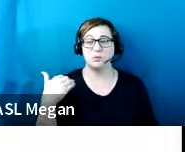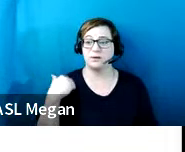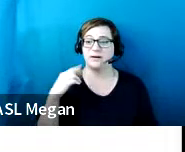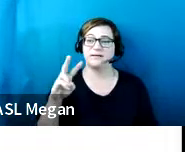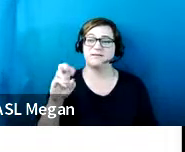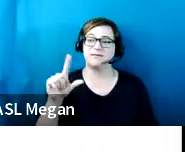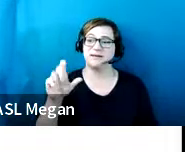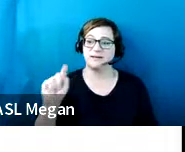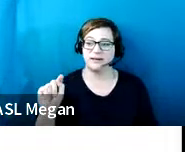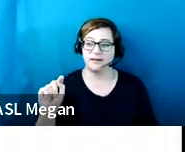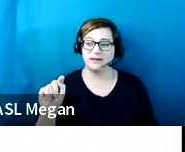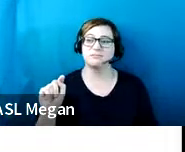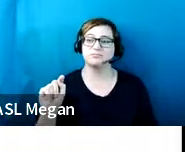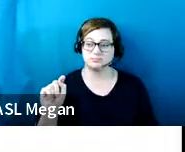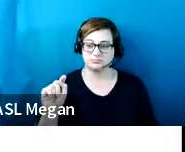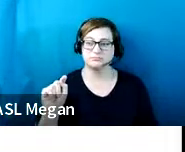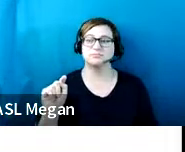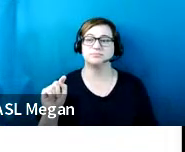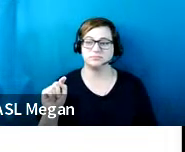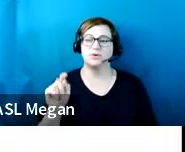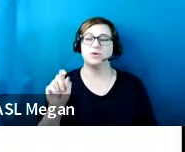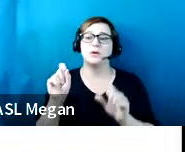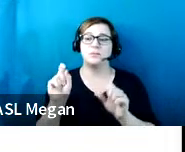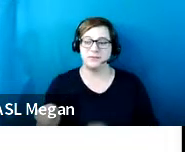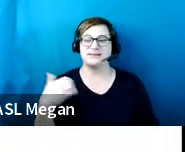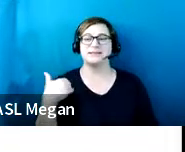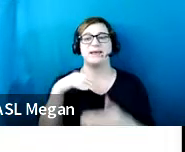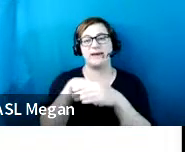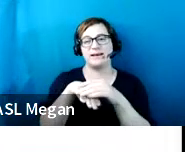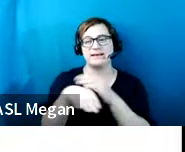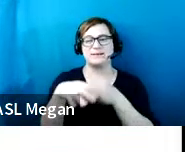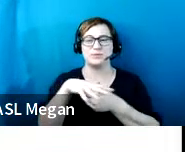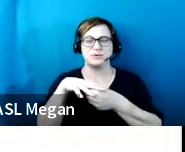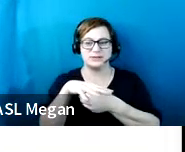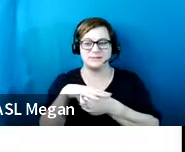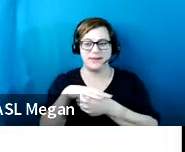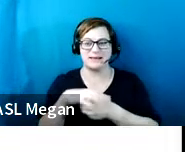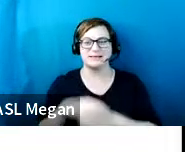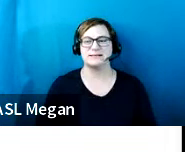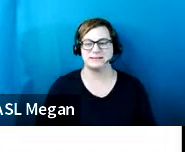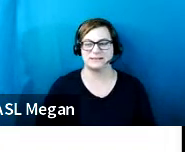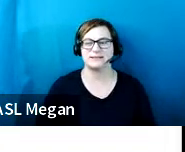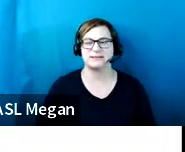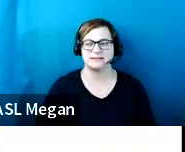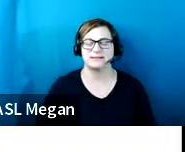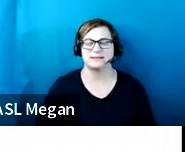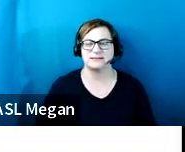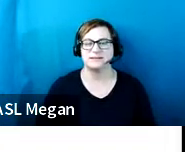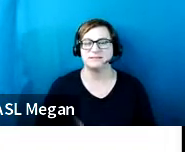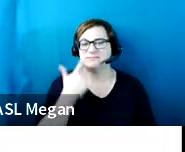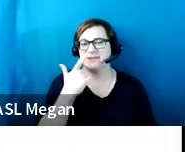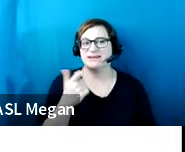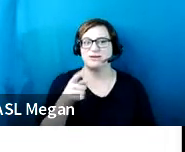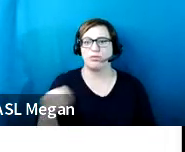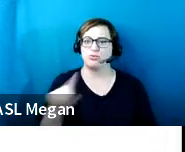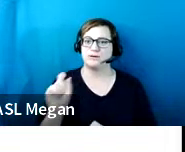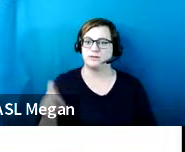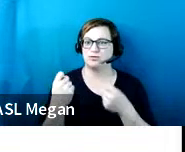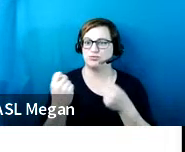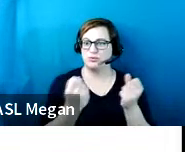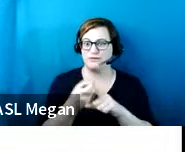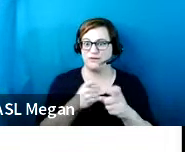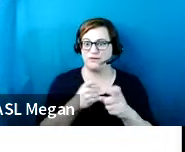you have to have an accessible space because there are vehicles that can't be driven by everyone.